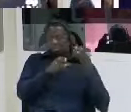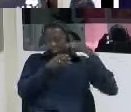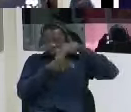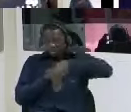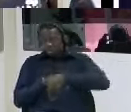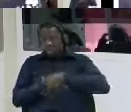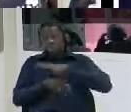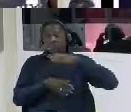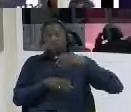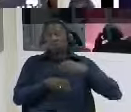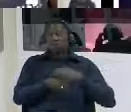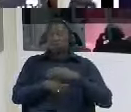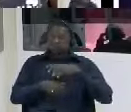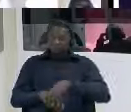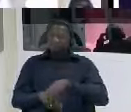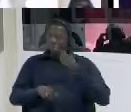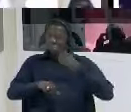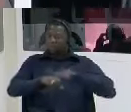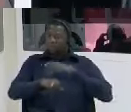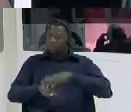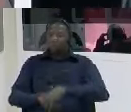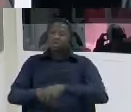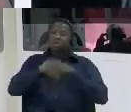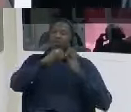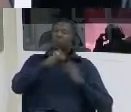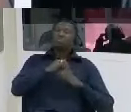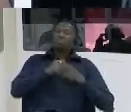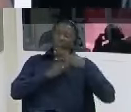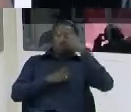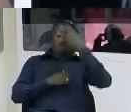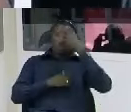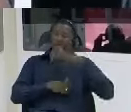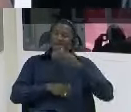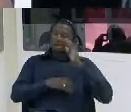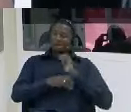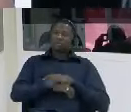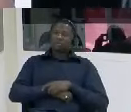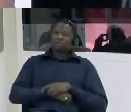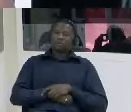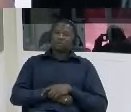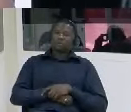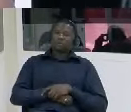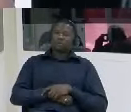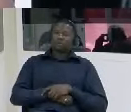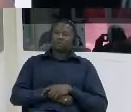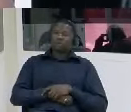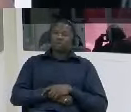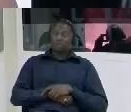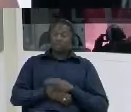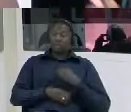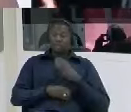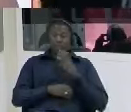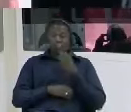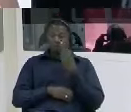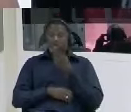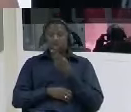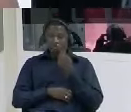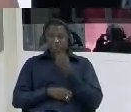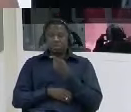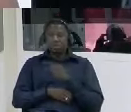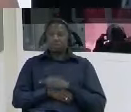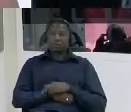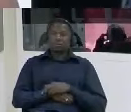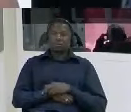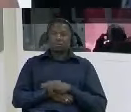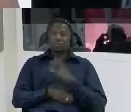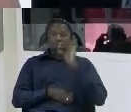and remove the head this this i can i can tell you i saw it at the nia tumultamba was doing